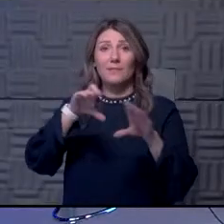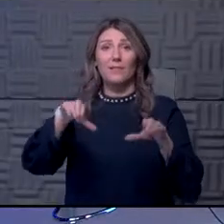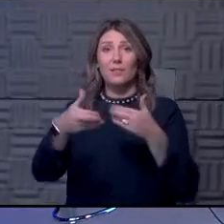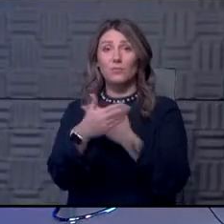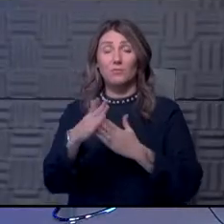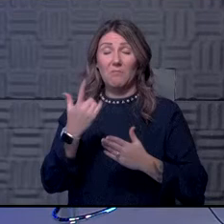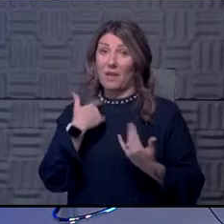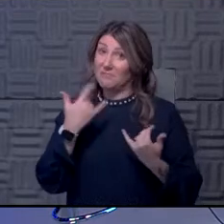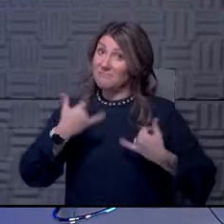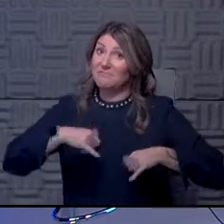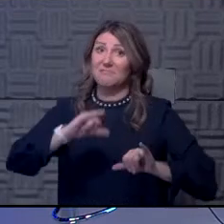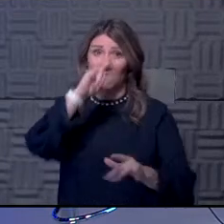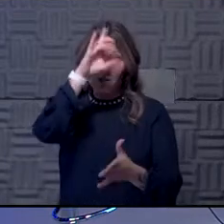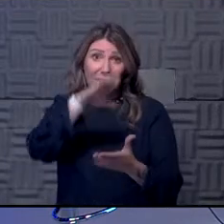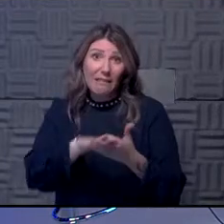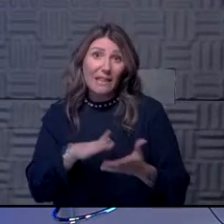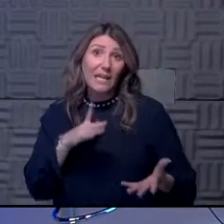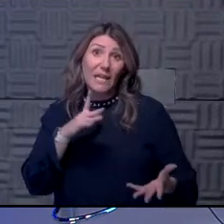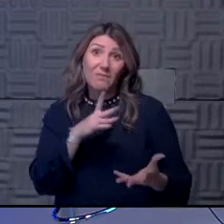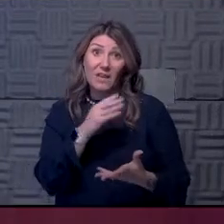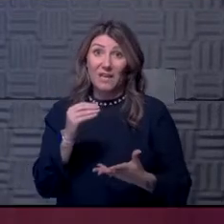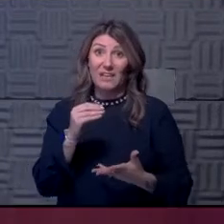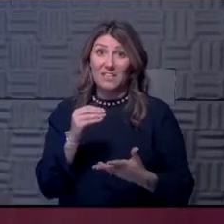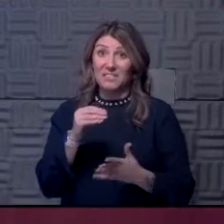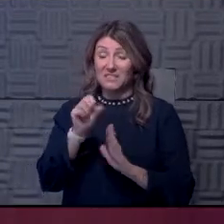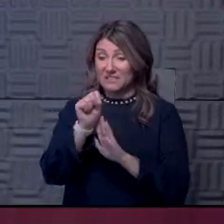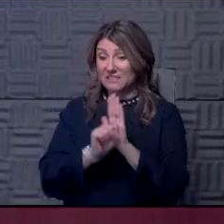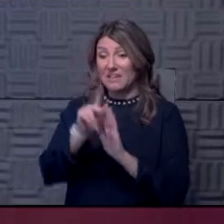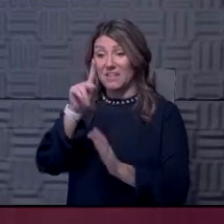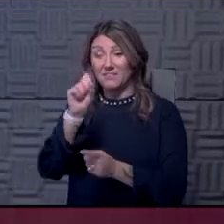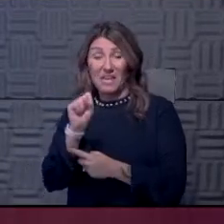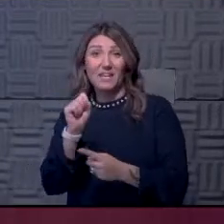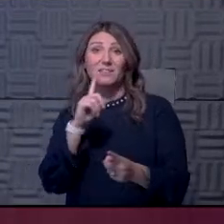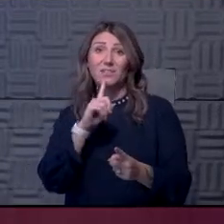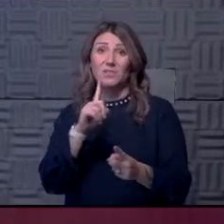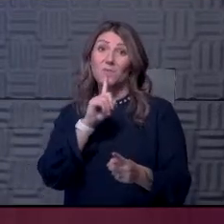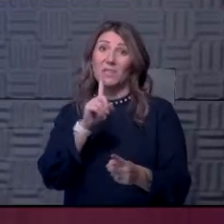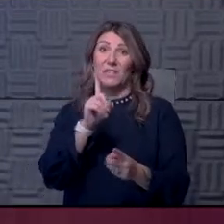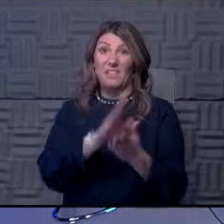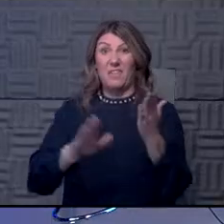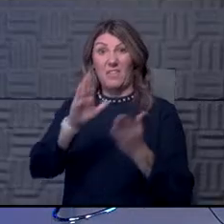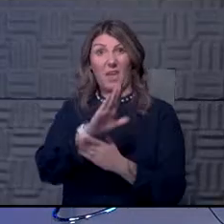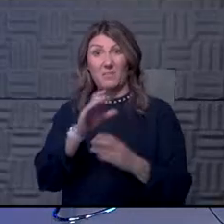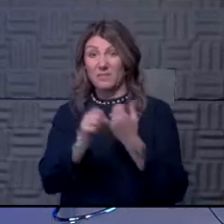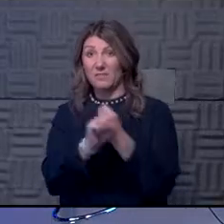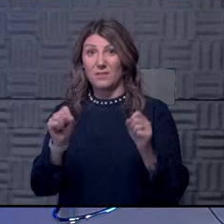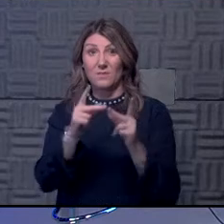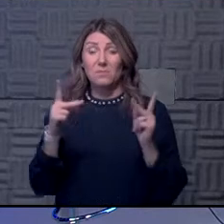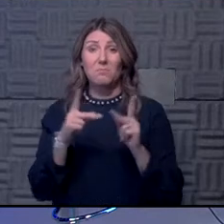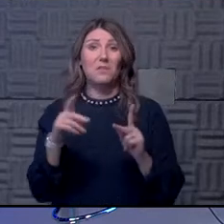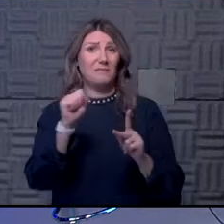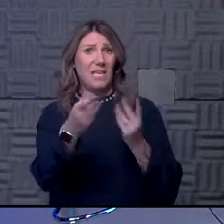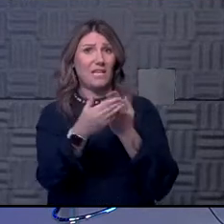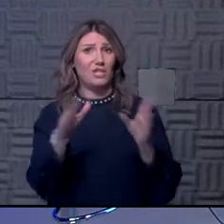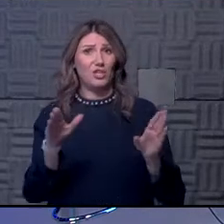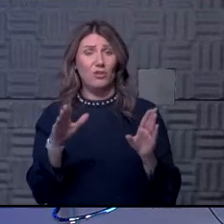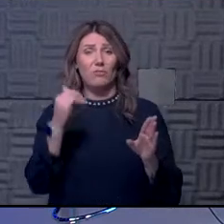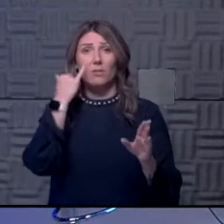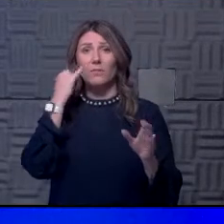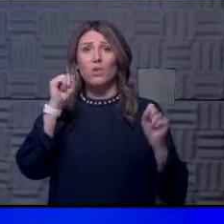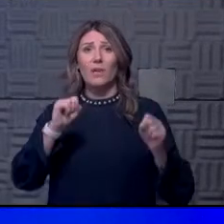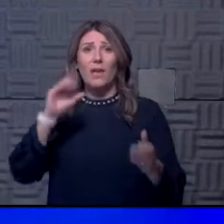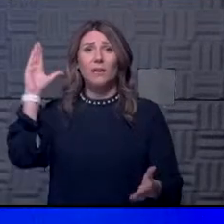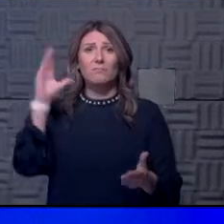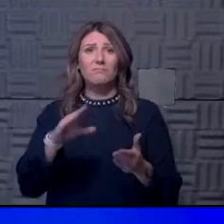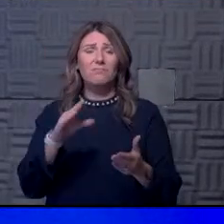true. still believe that. And frankly, right now in the state of Kansas, our campus is probably the safest place you could be. Yeah, I think in general, if you can find ways to de